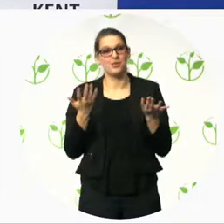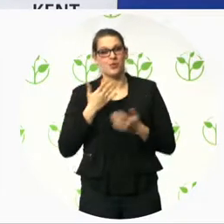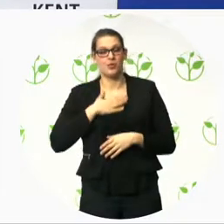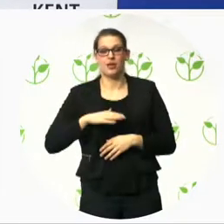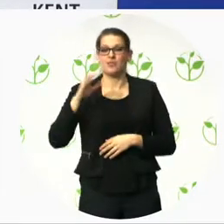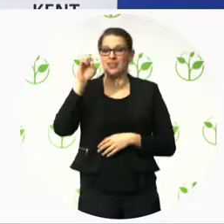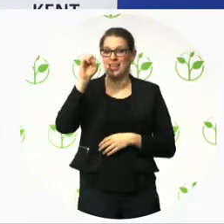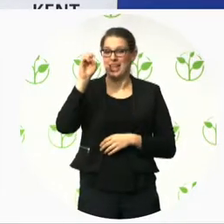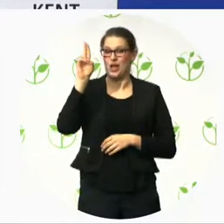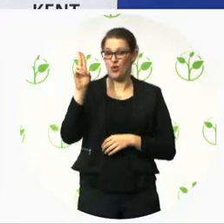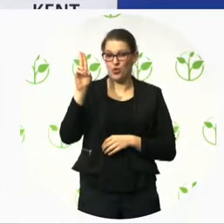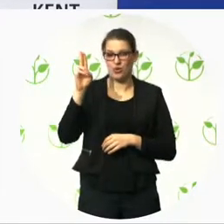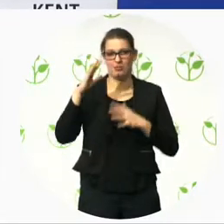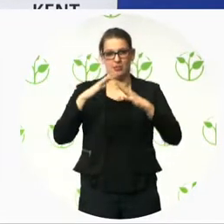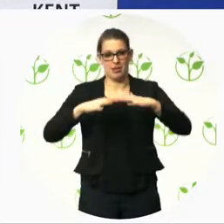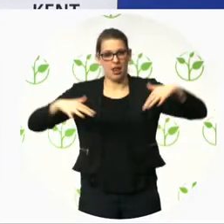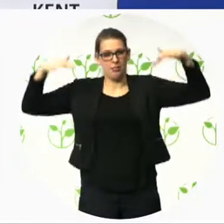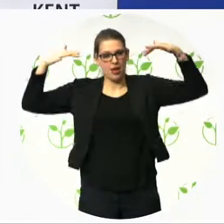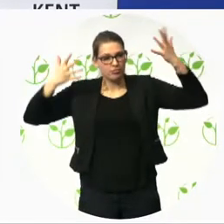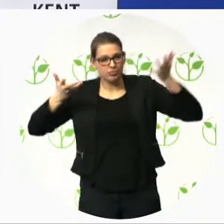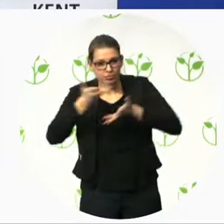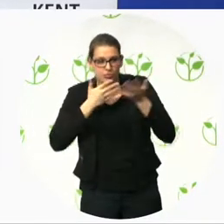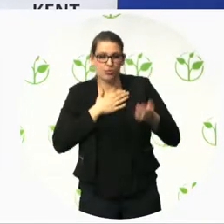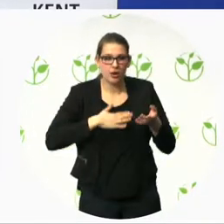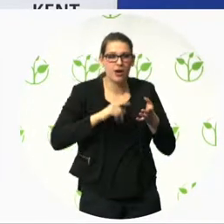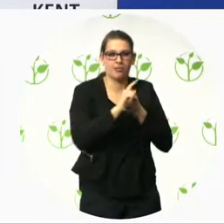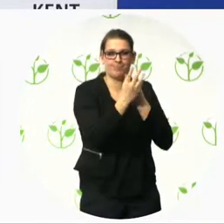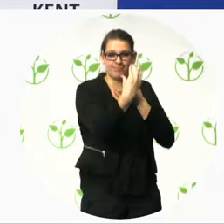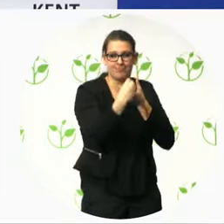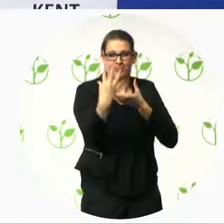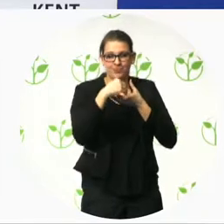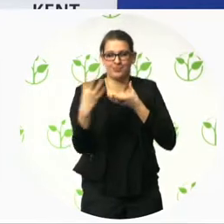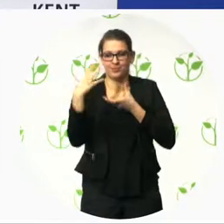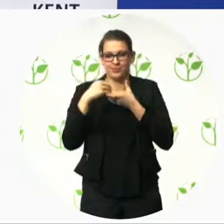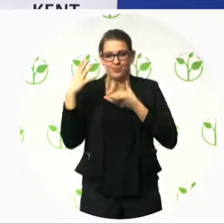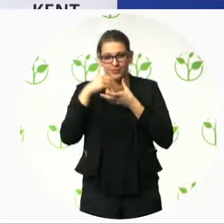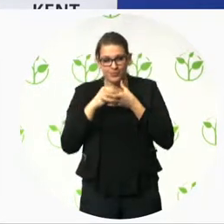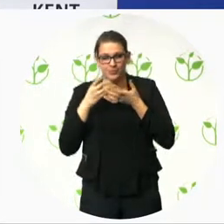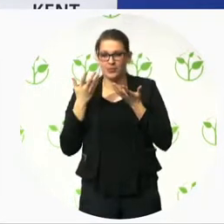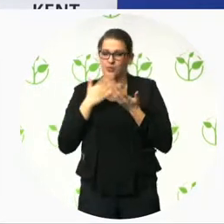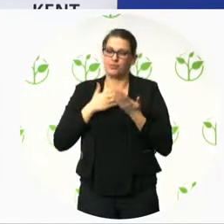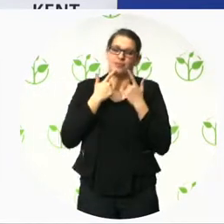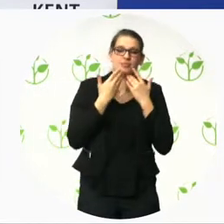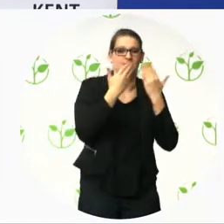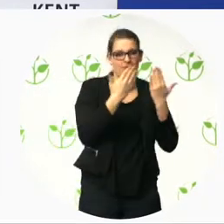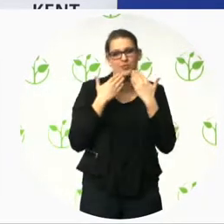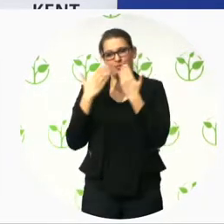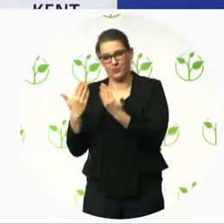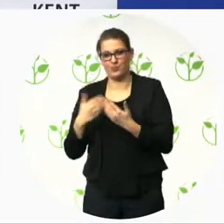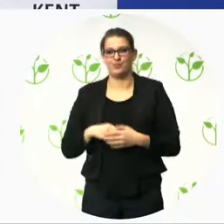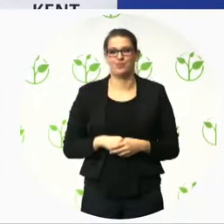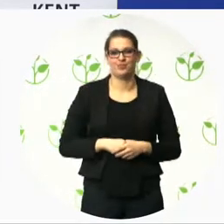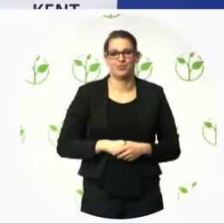of the European Union, for which I would like to give my special thanks as well. The directive entered into